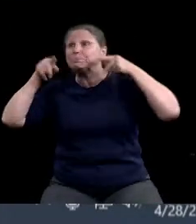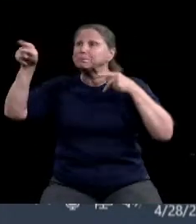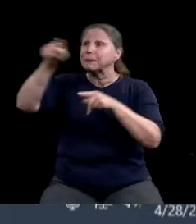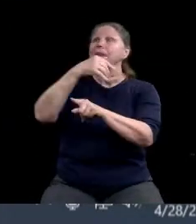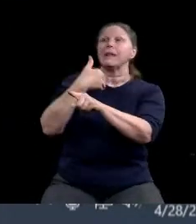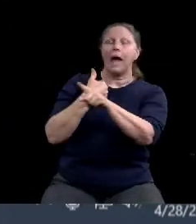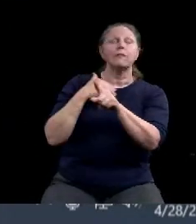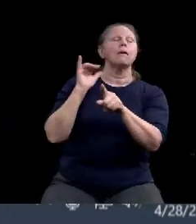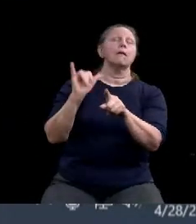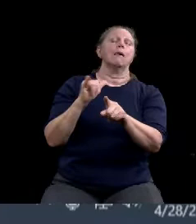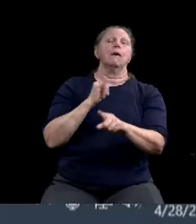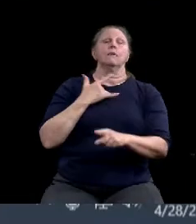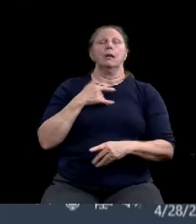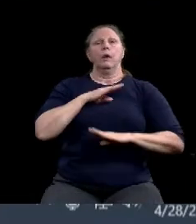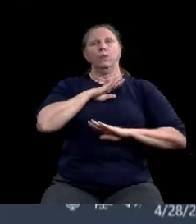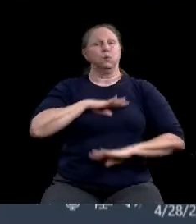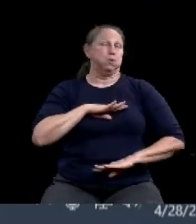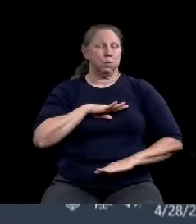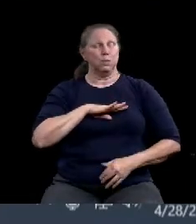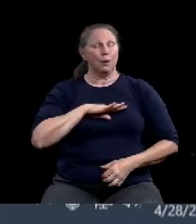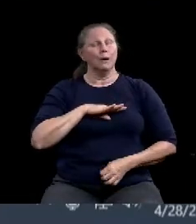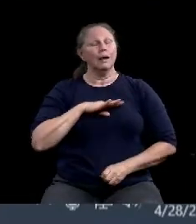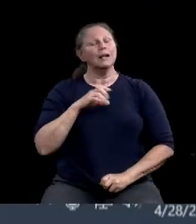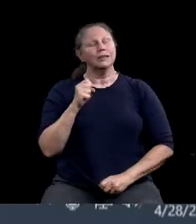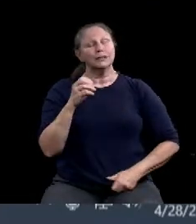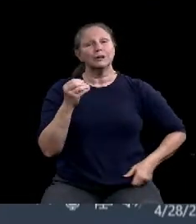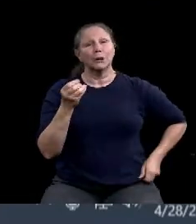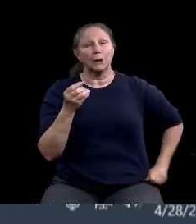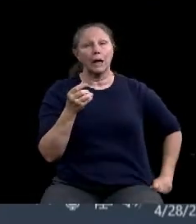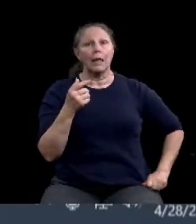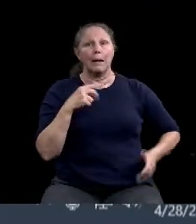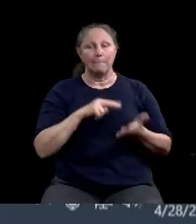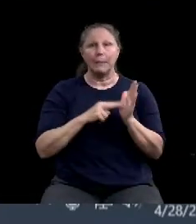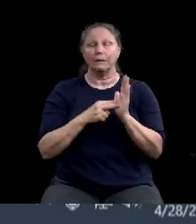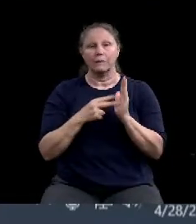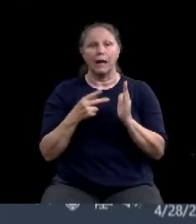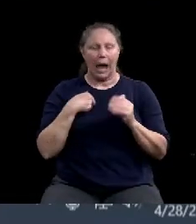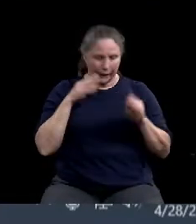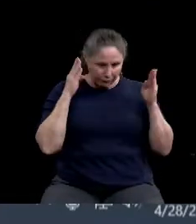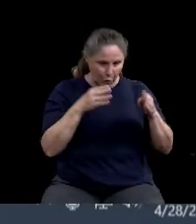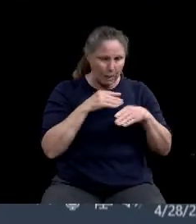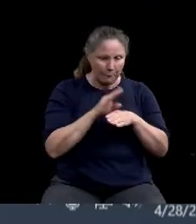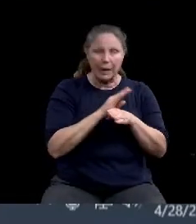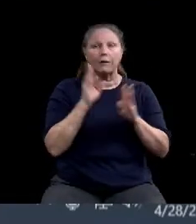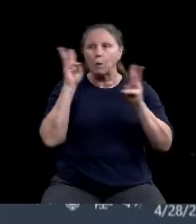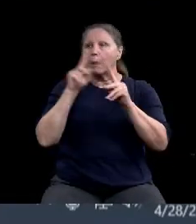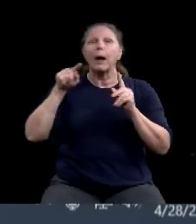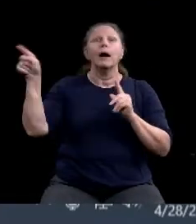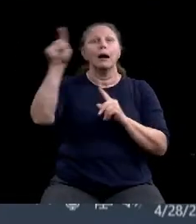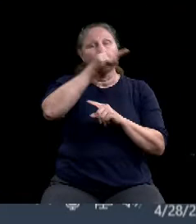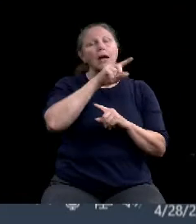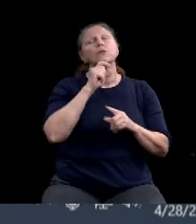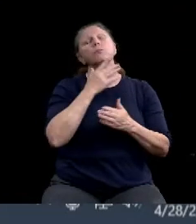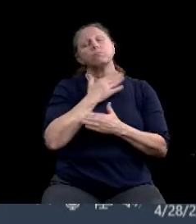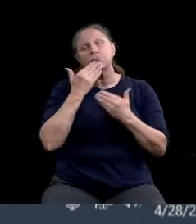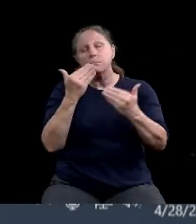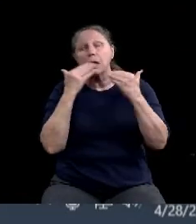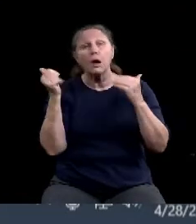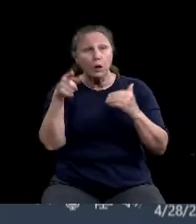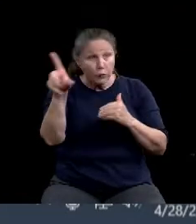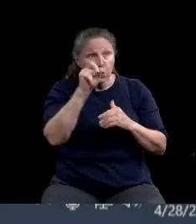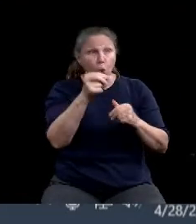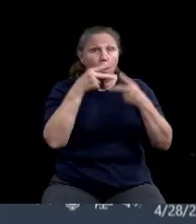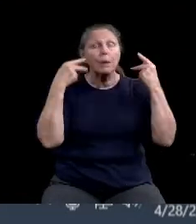it lets me know that they care about, about the others around them. And so I just appreciate everybody that's doing that. Um, I want to say that, you know, when we